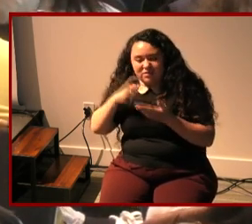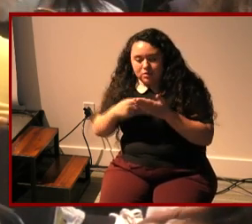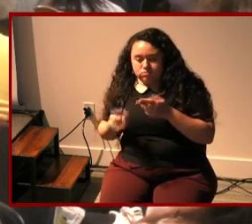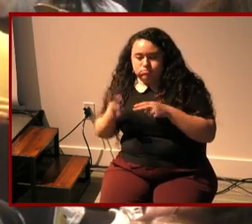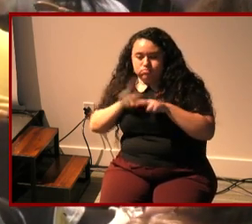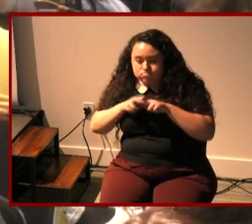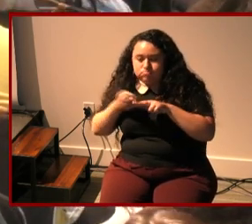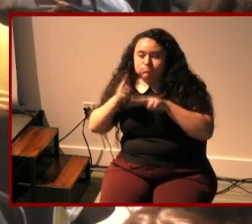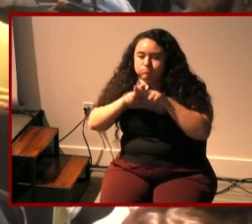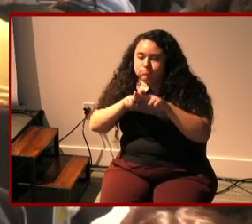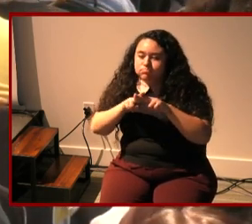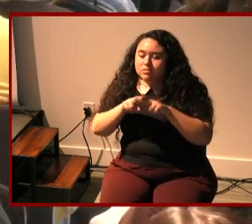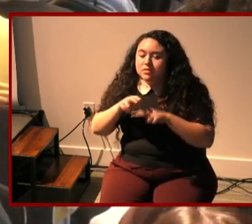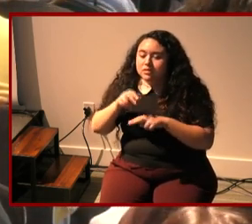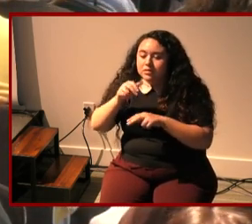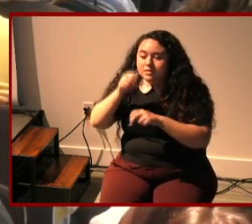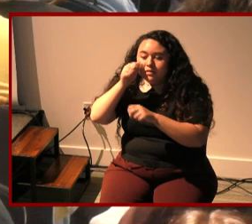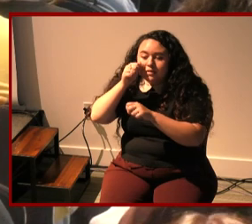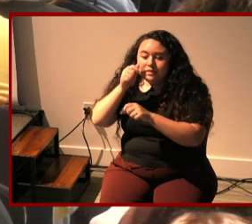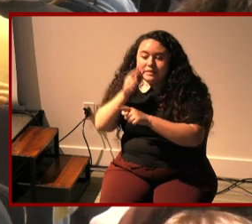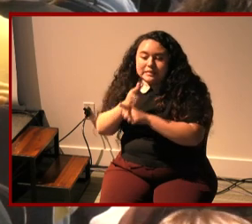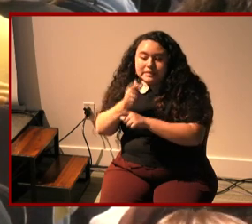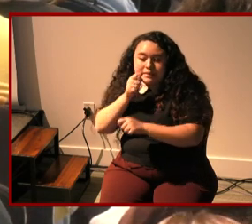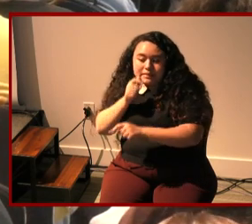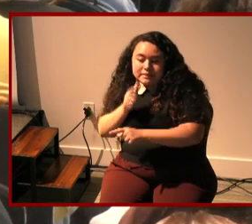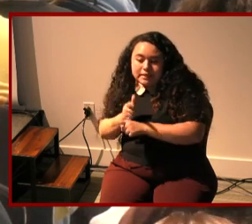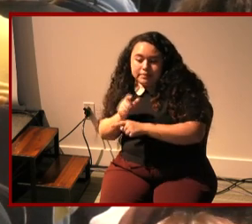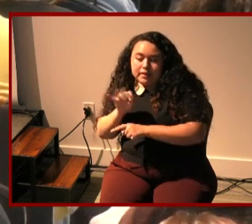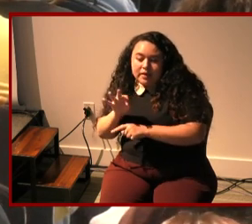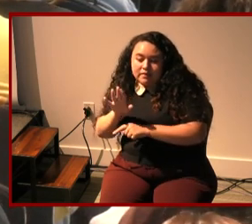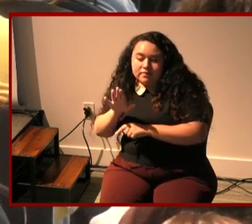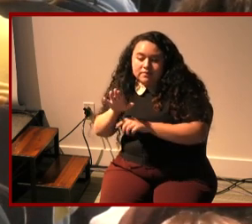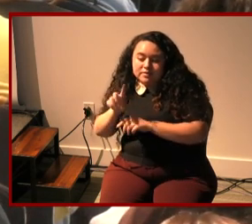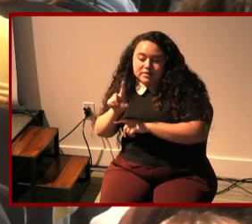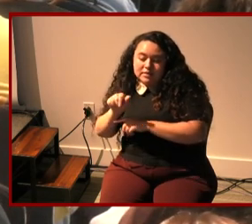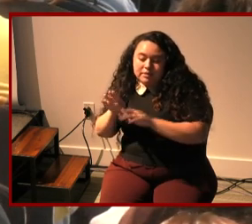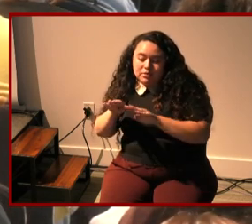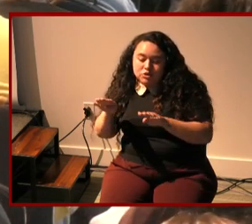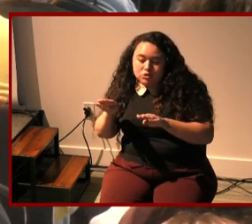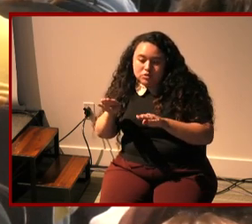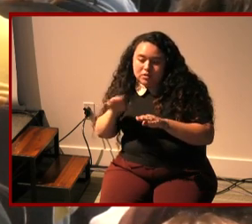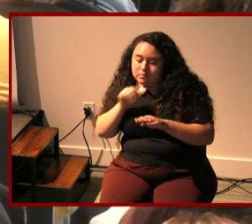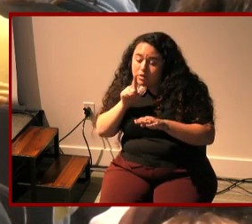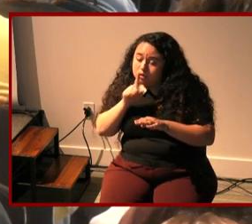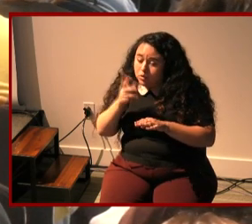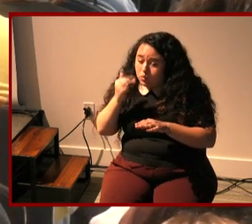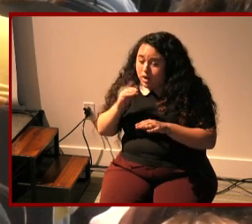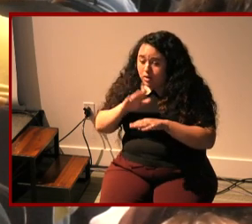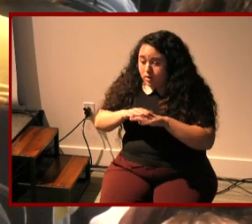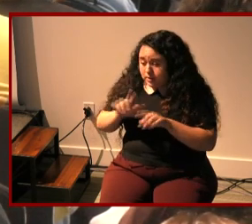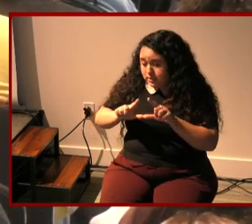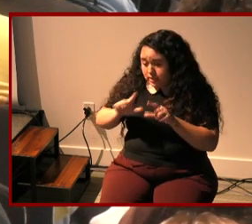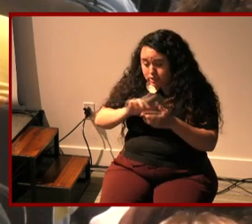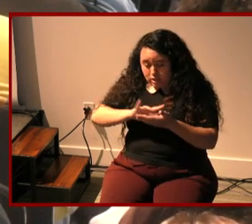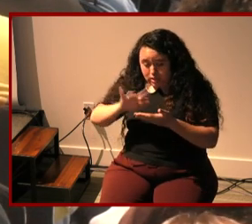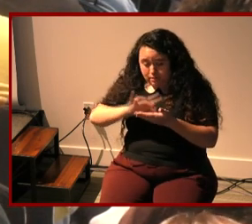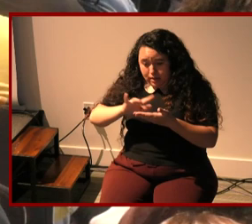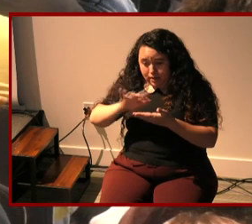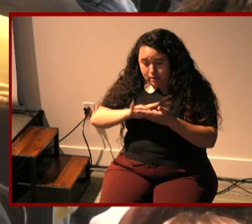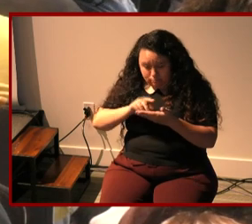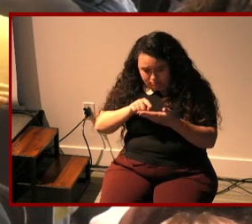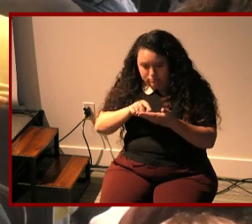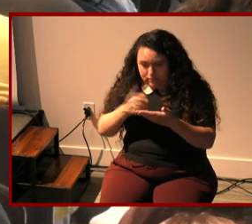siblings of disabled children i've you know i don't know why they come up on my for you page because i don't want to see them um